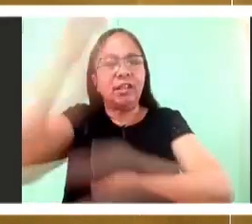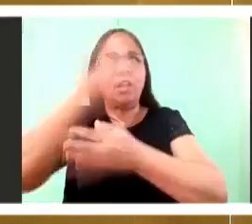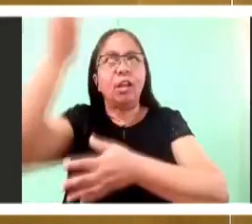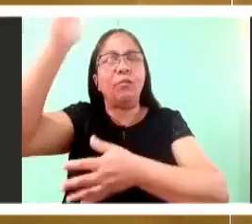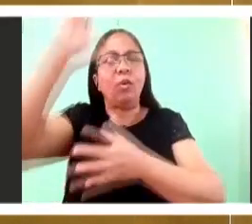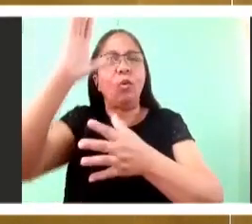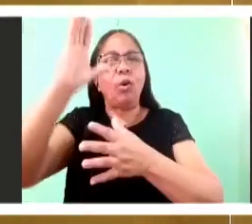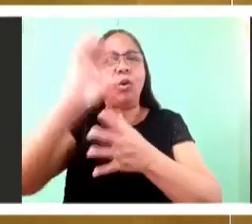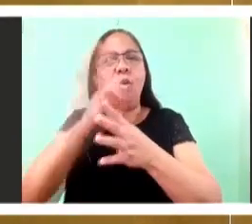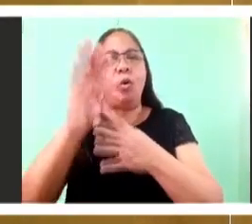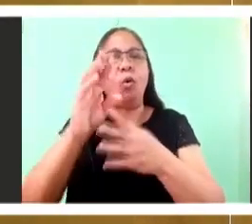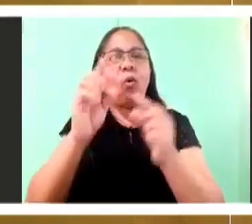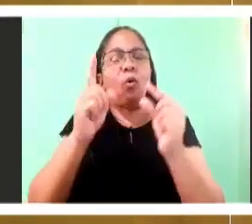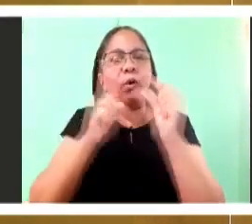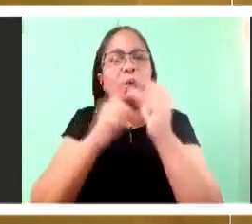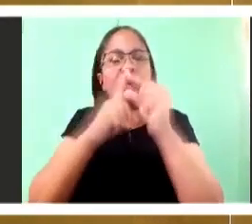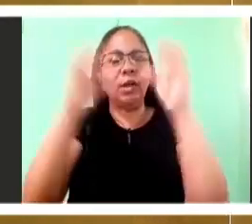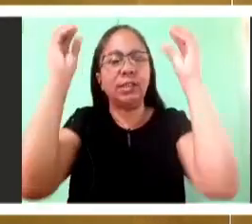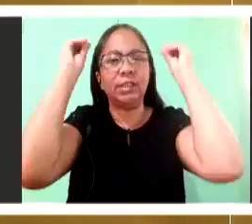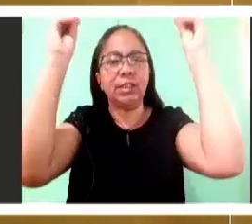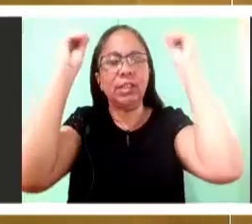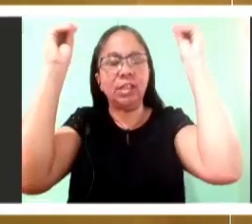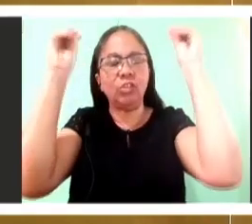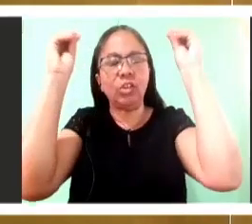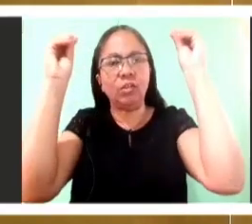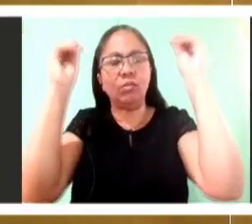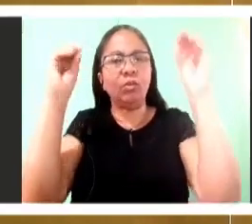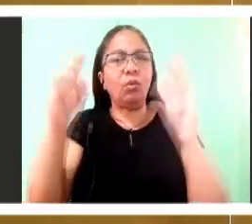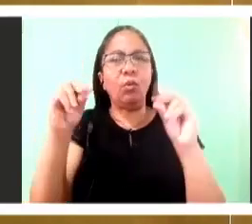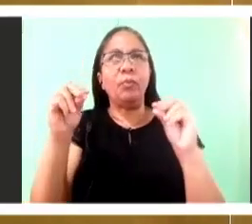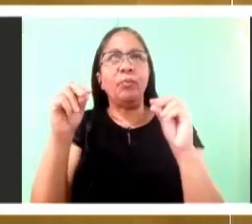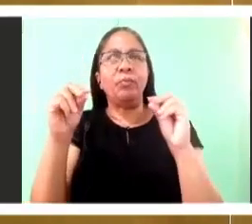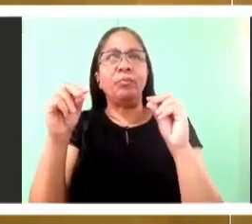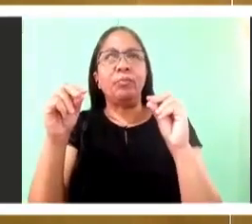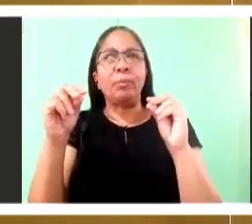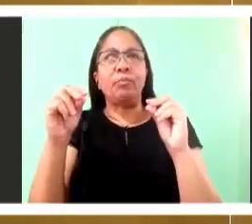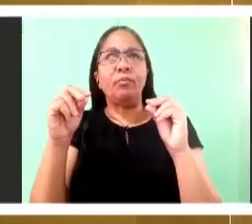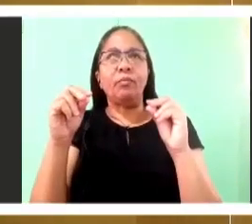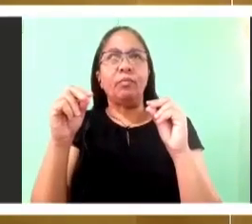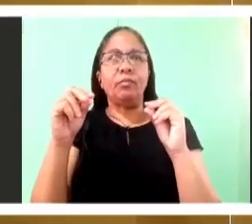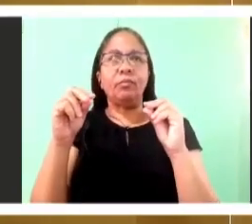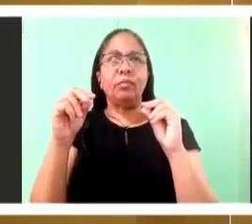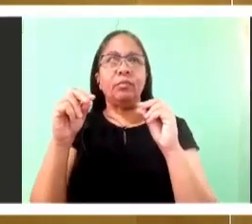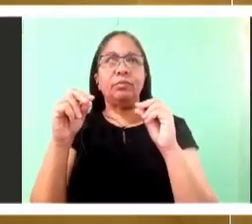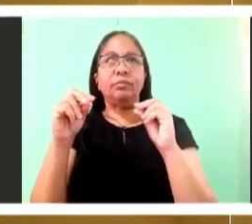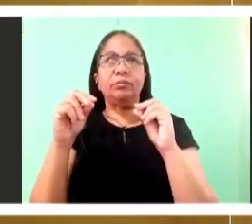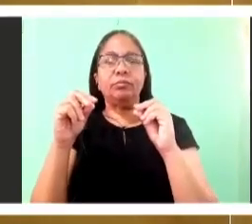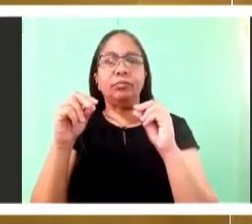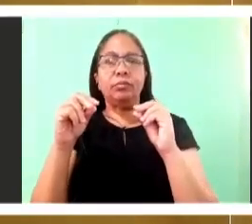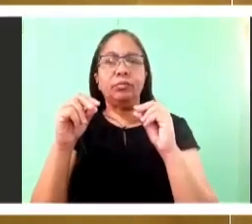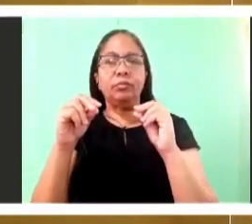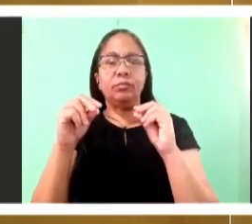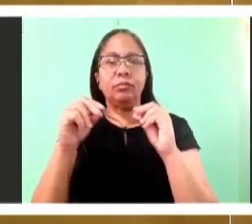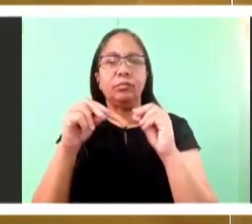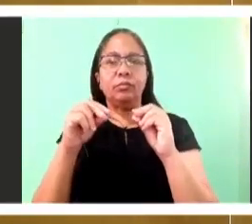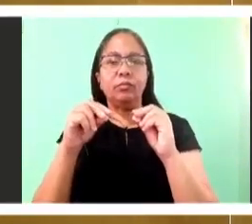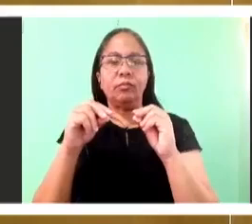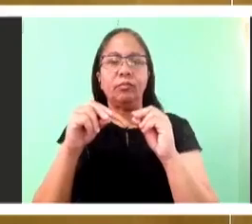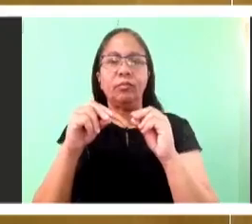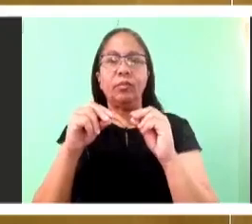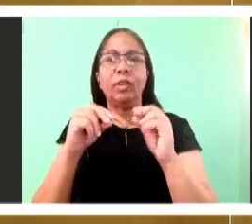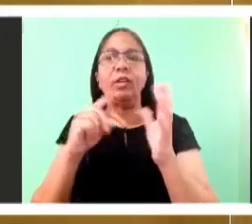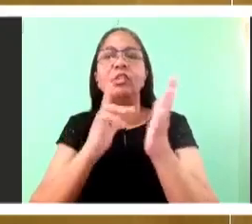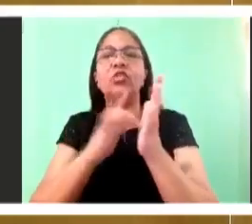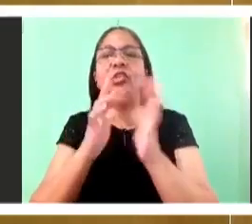not talking about those two. He's talking about literally tearing flesh up. And any first century Jew would have heard that. And